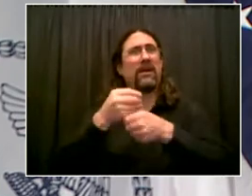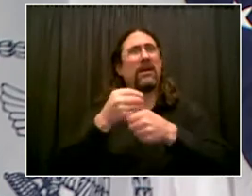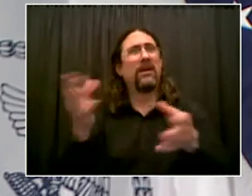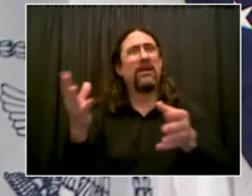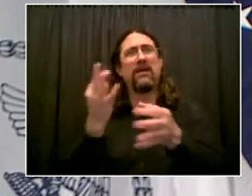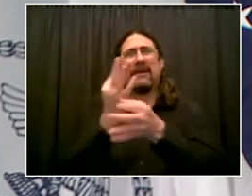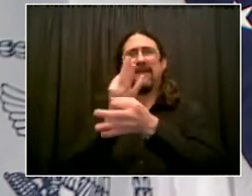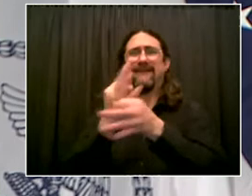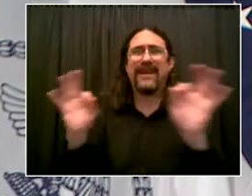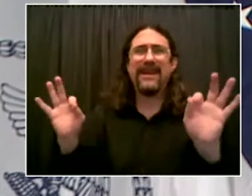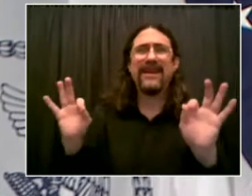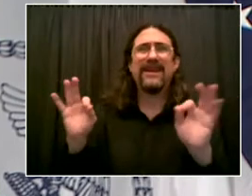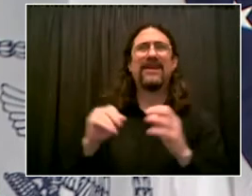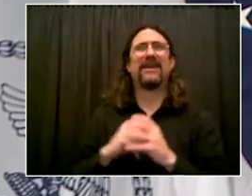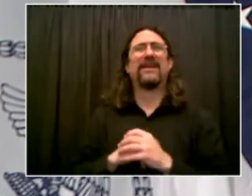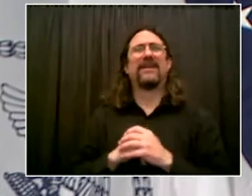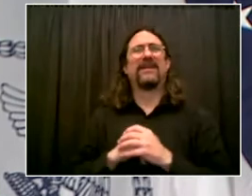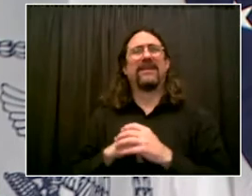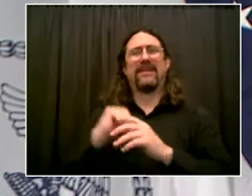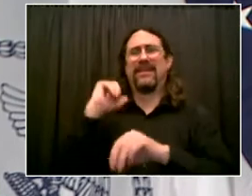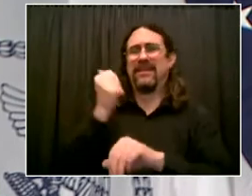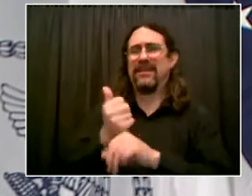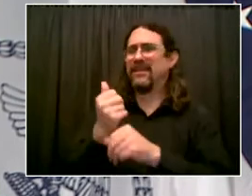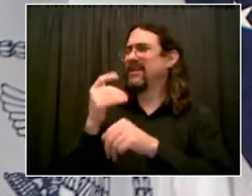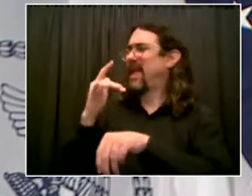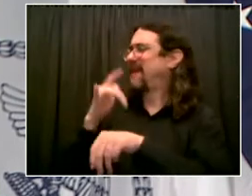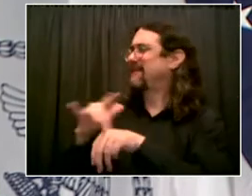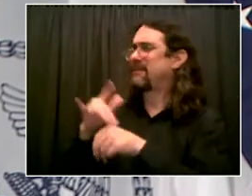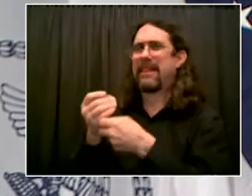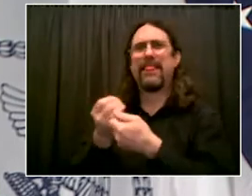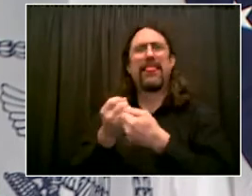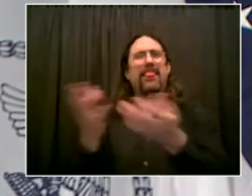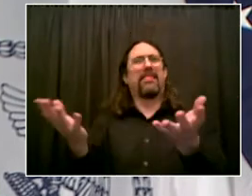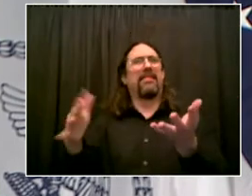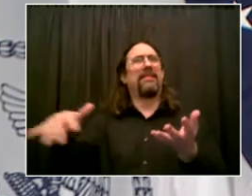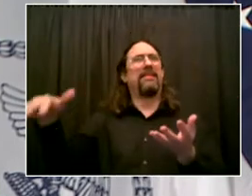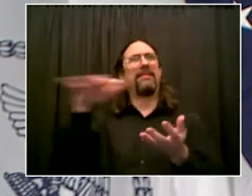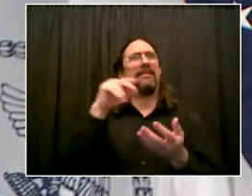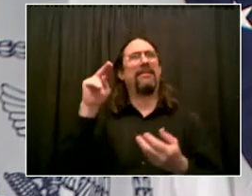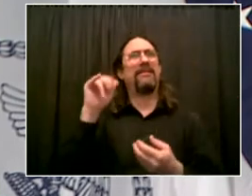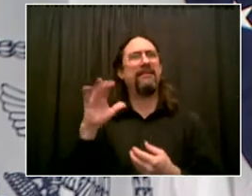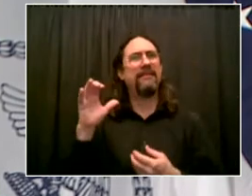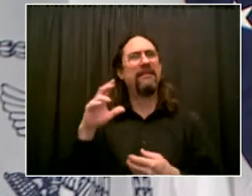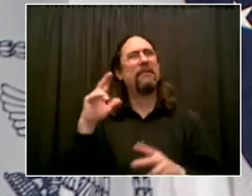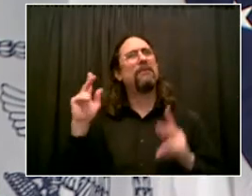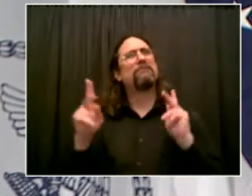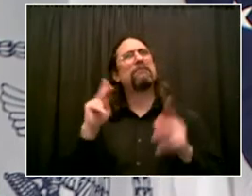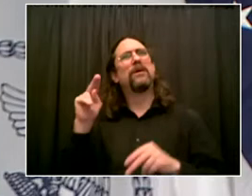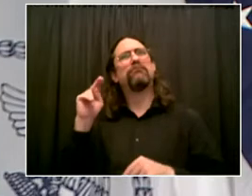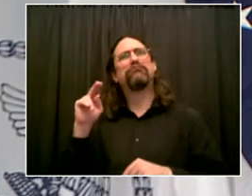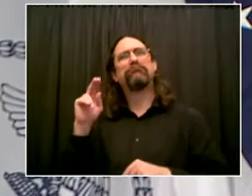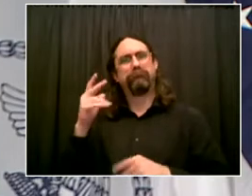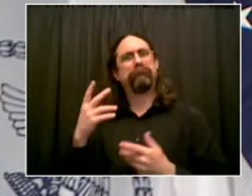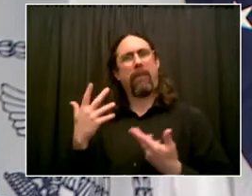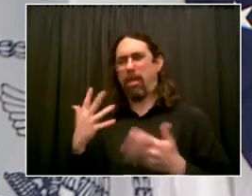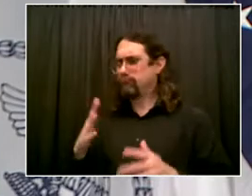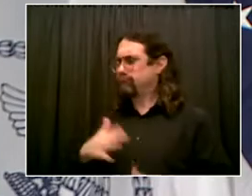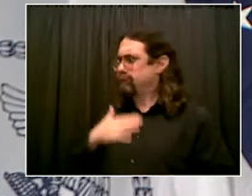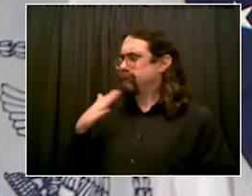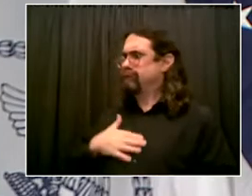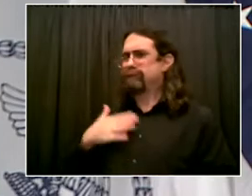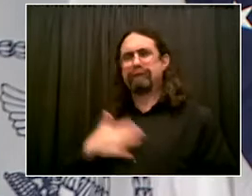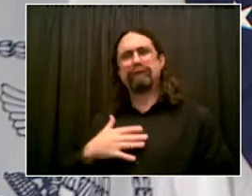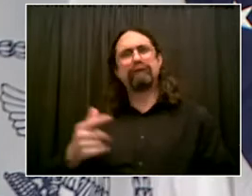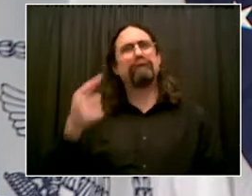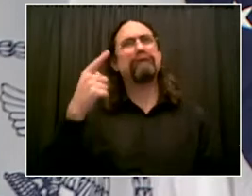But for folks who need to be encouraged, I, I think the incentives make sense. And it's, look, some people need